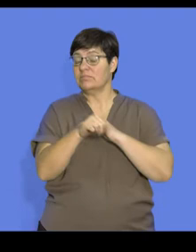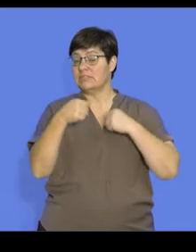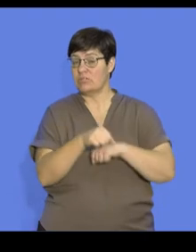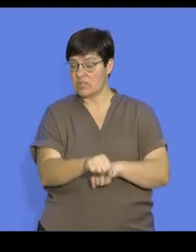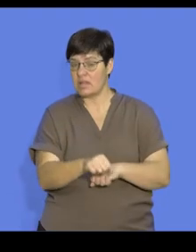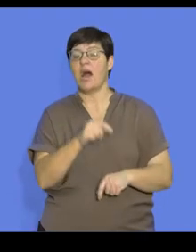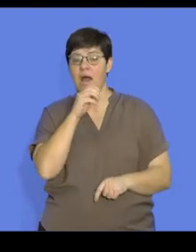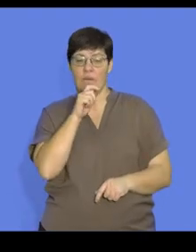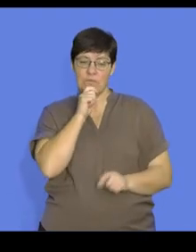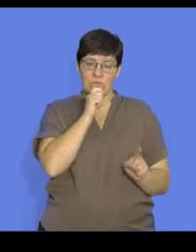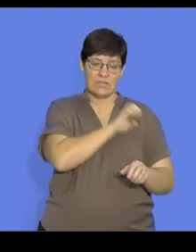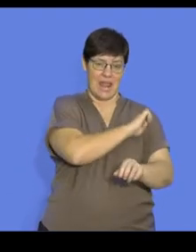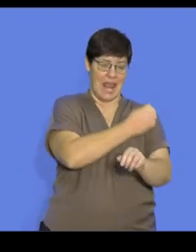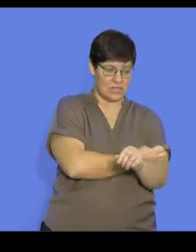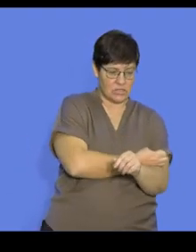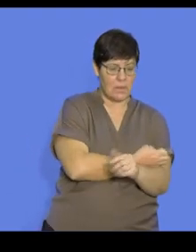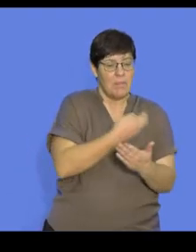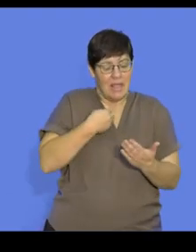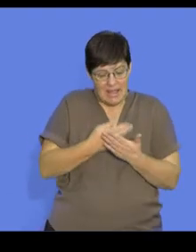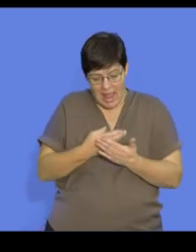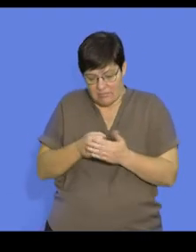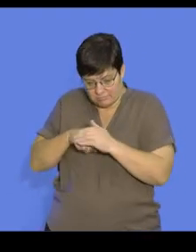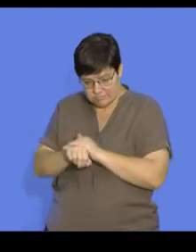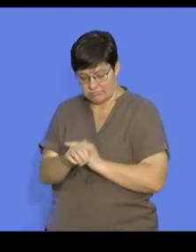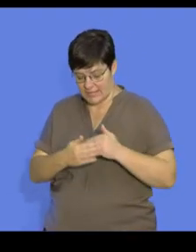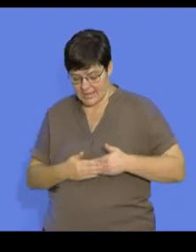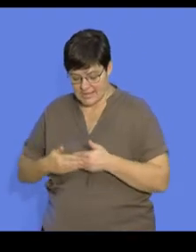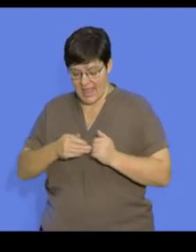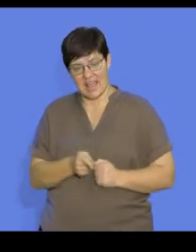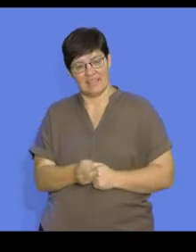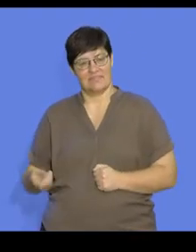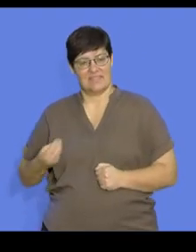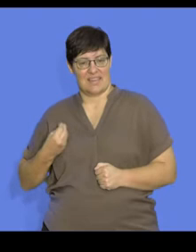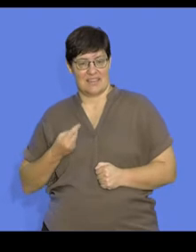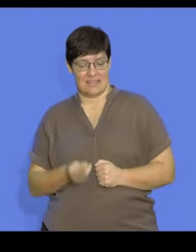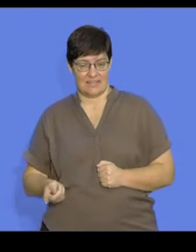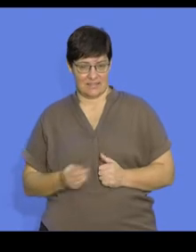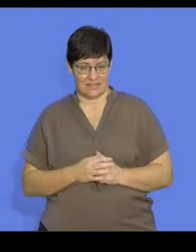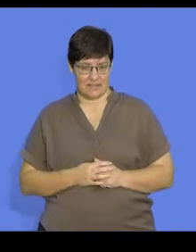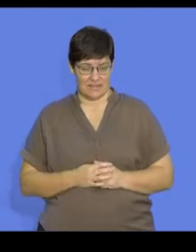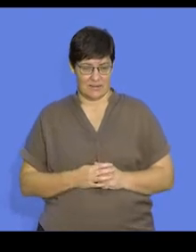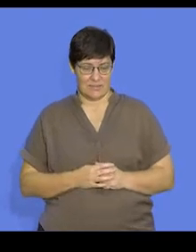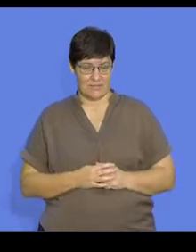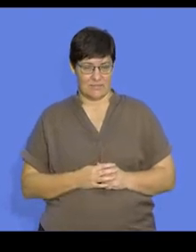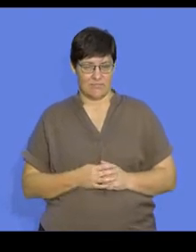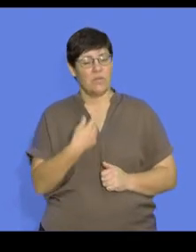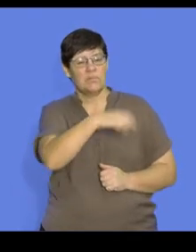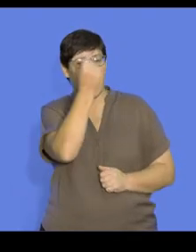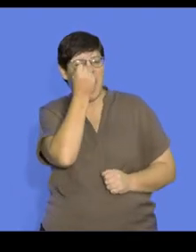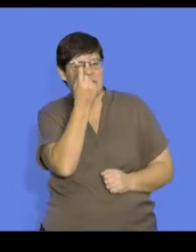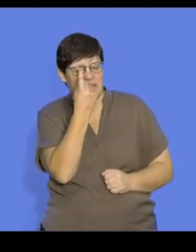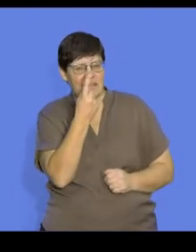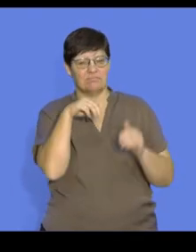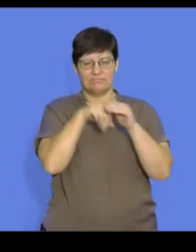species utilizes energy to produce and to care for the offspring. So it's important that we understand that